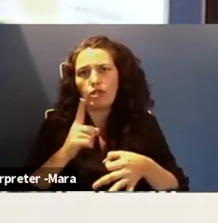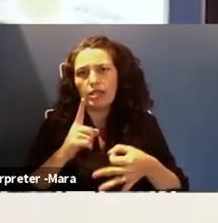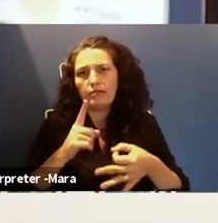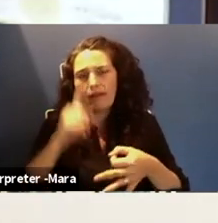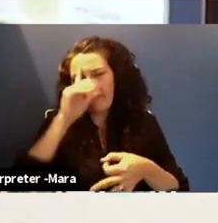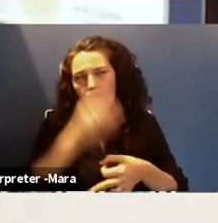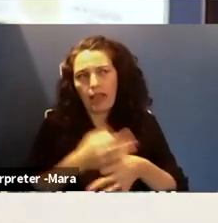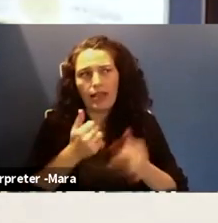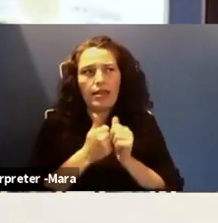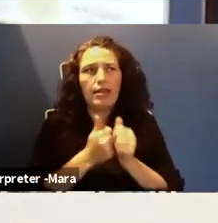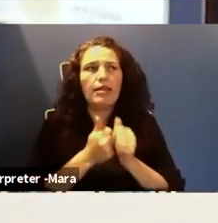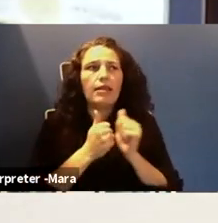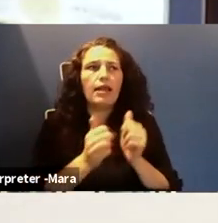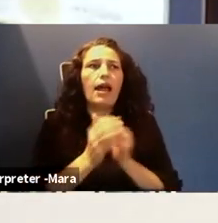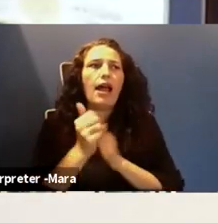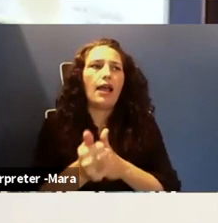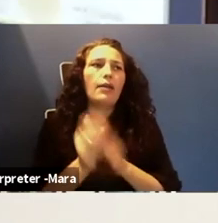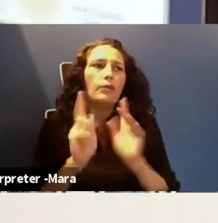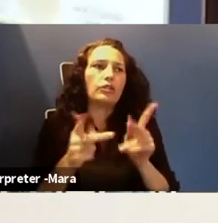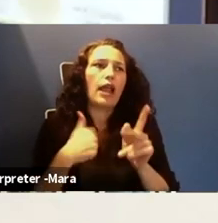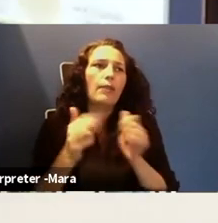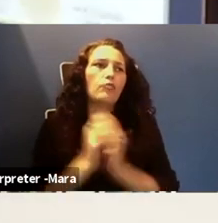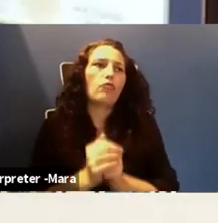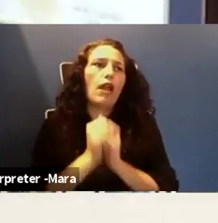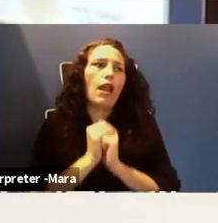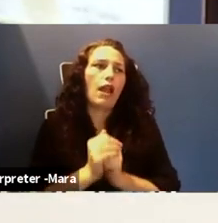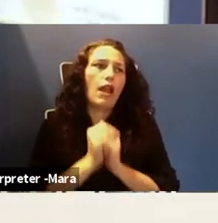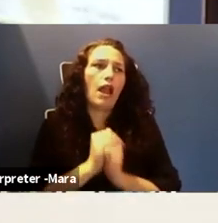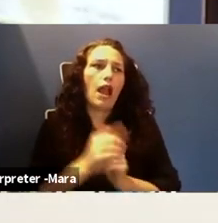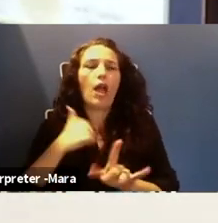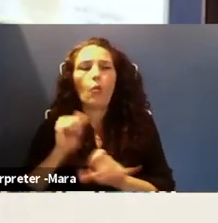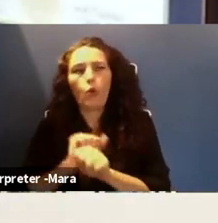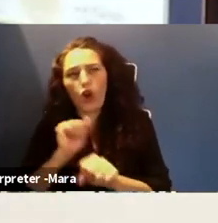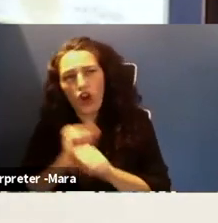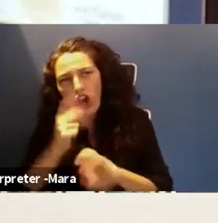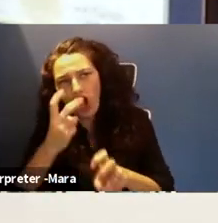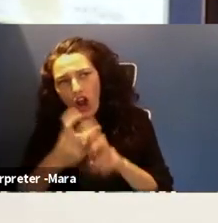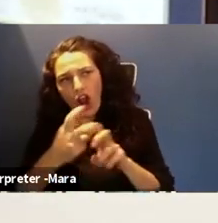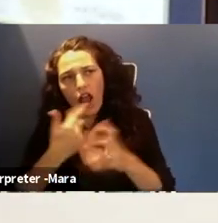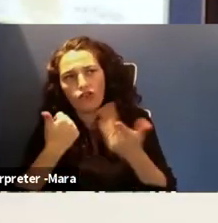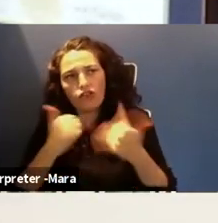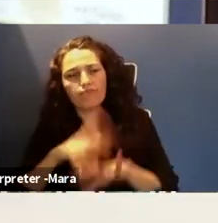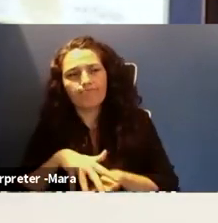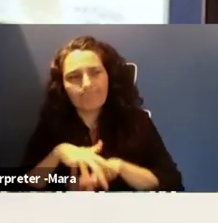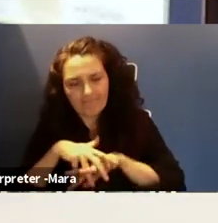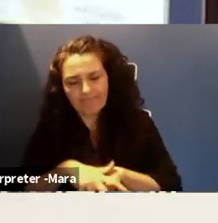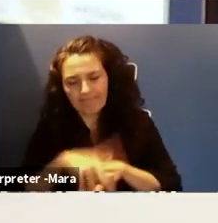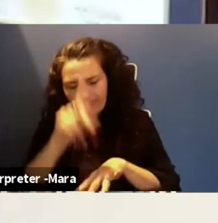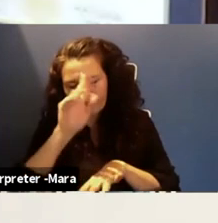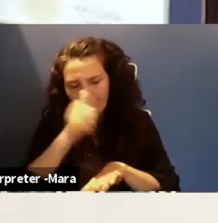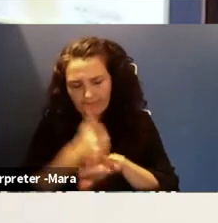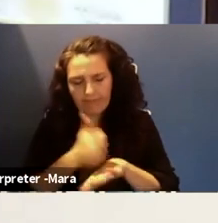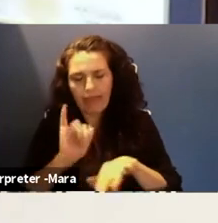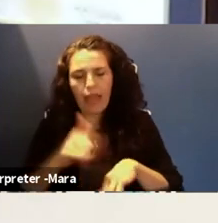I pray a lot. I, um, work very, very hard. And I try to stay grounded in that because as I